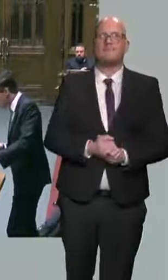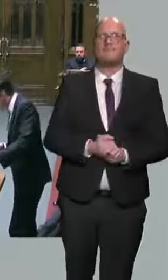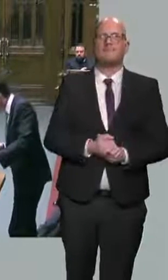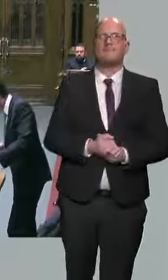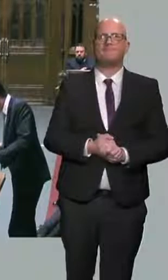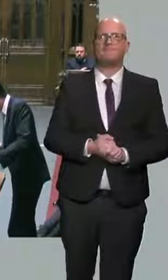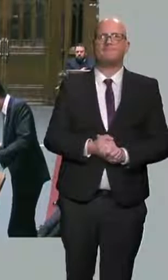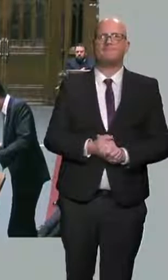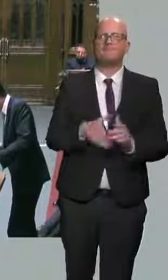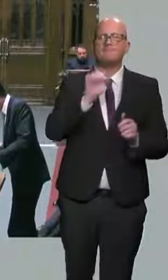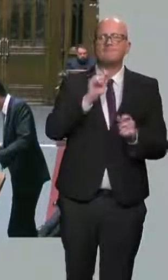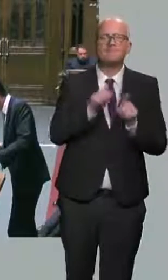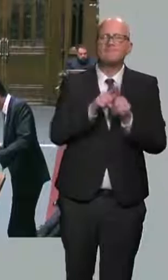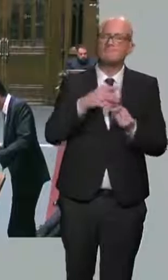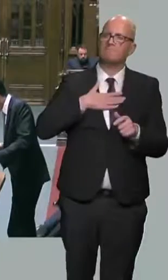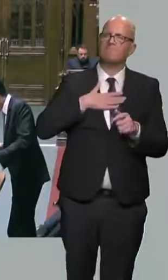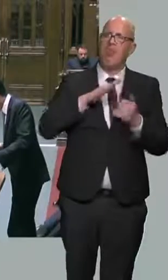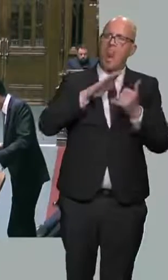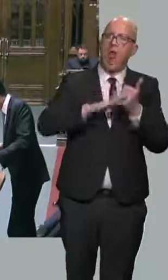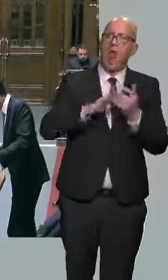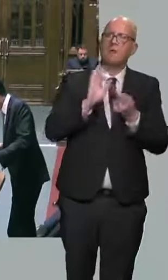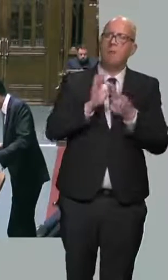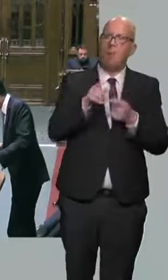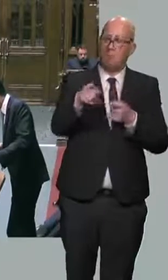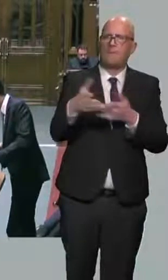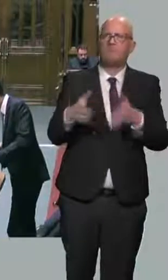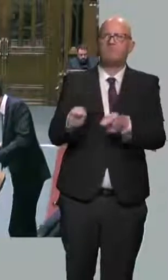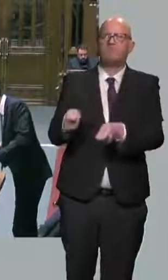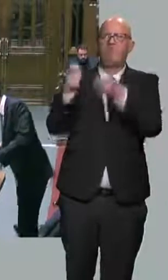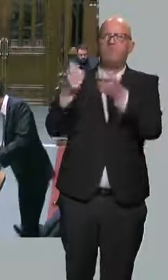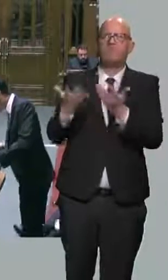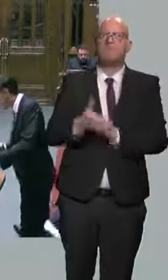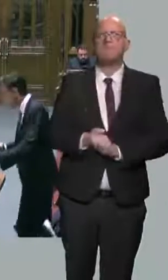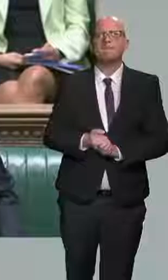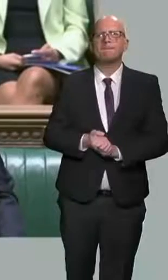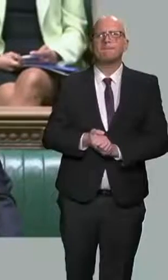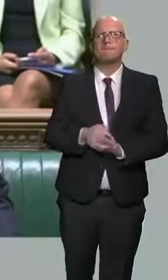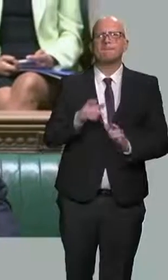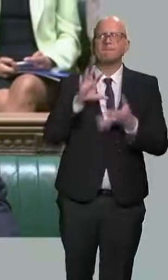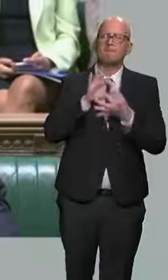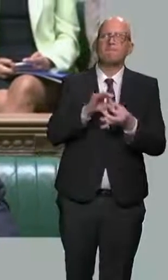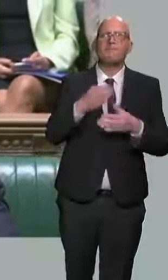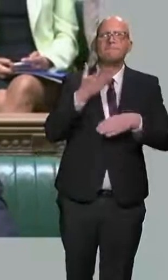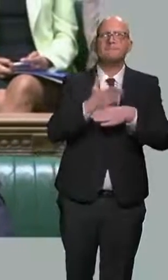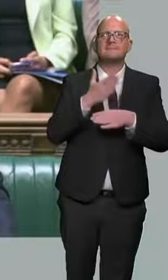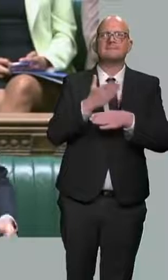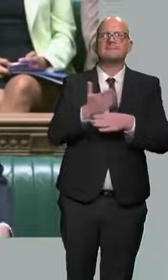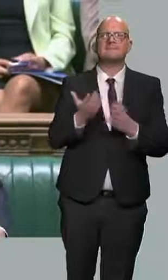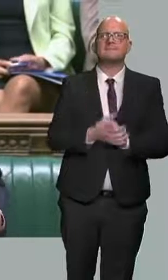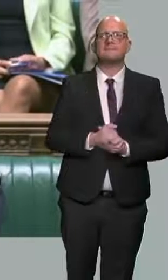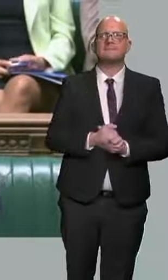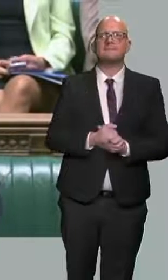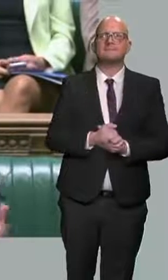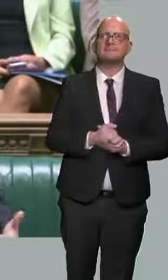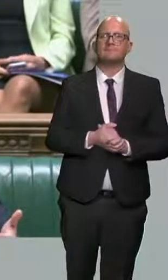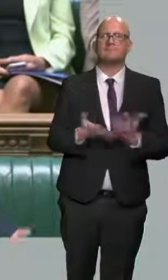The last point I think the Honourable Lady was talking about was on businesses. Again, I would say to